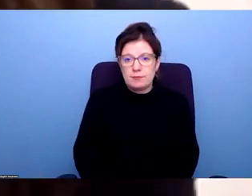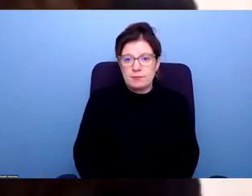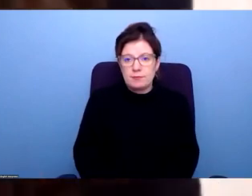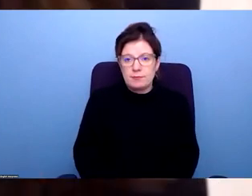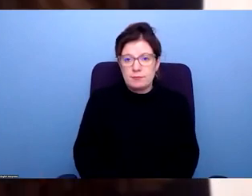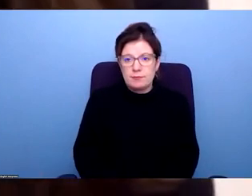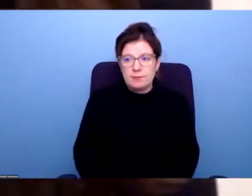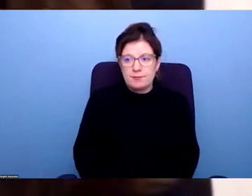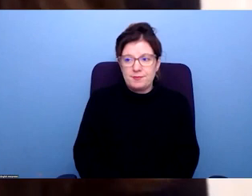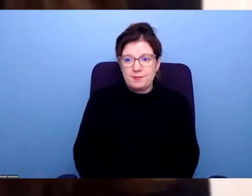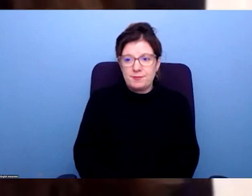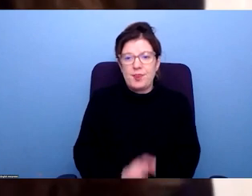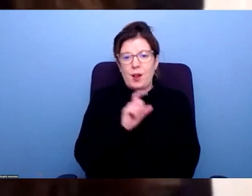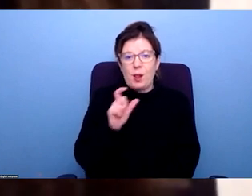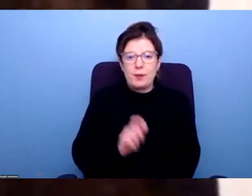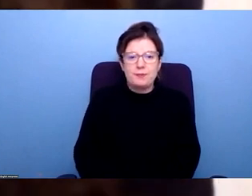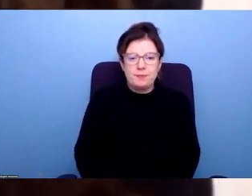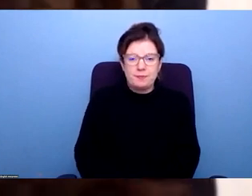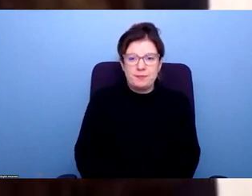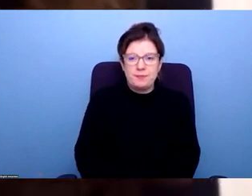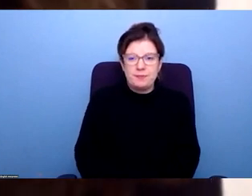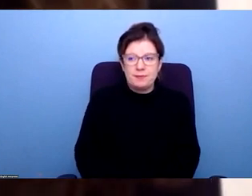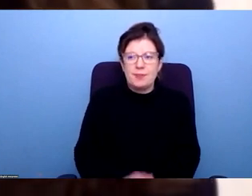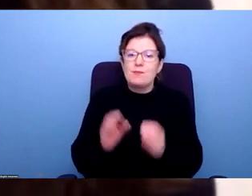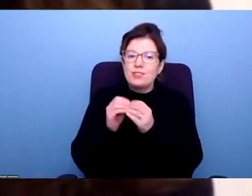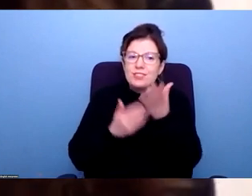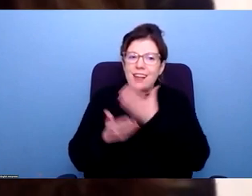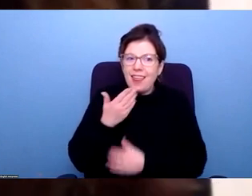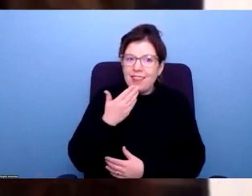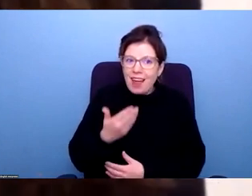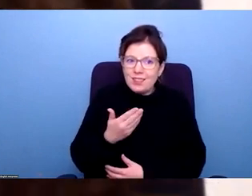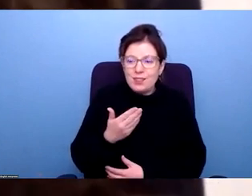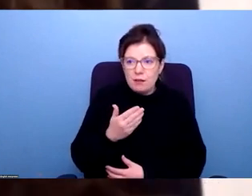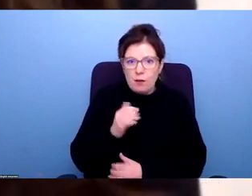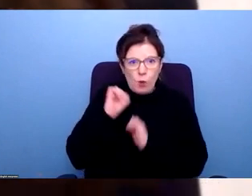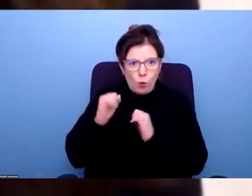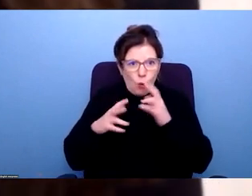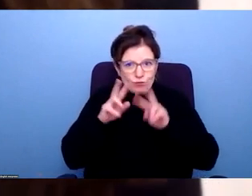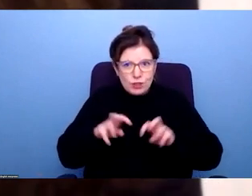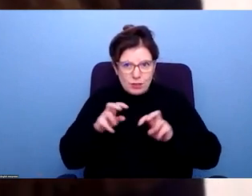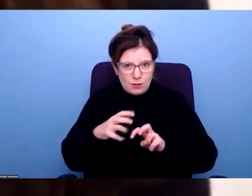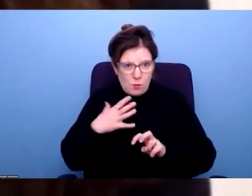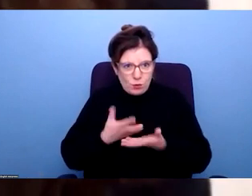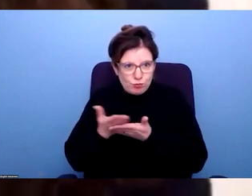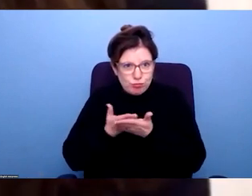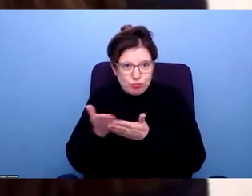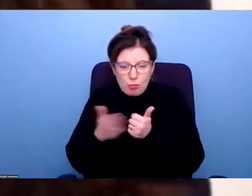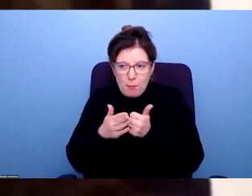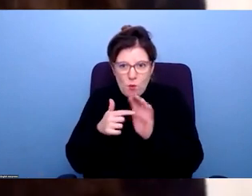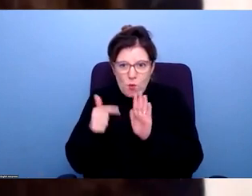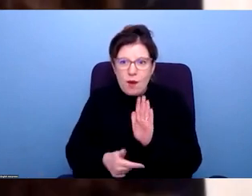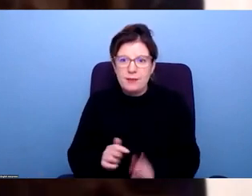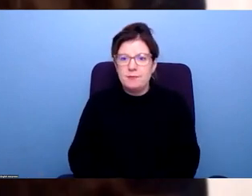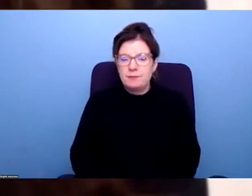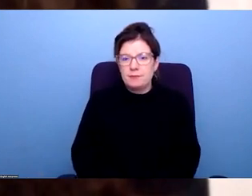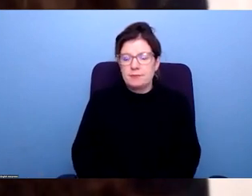Yeah, I'm happy to start. Thank you. Thanks, Bridget. It's good to hear you. And it's good to hear about your research as well. I'll be interested to speak more about that. Yeah,